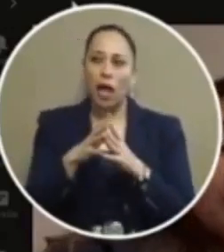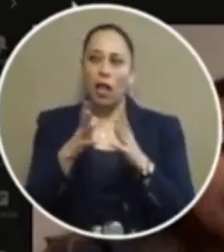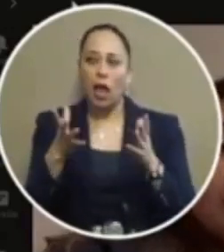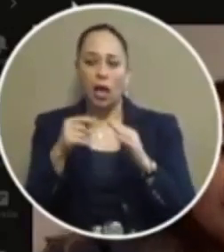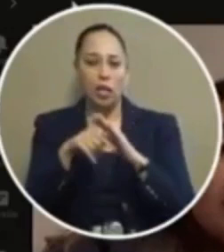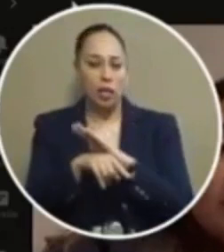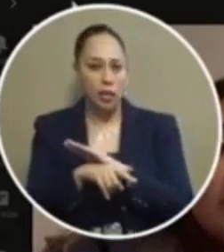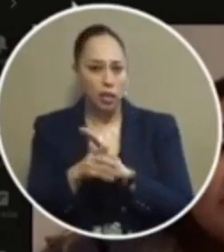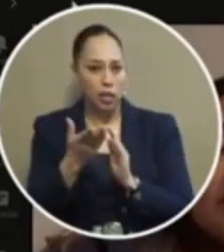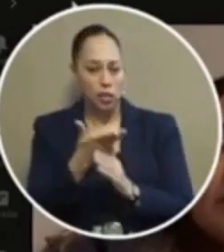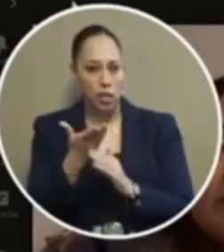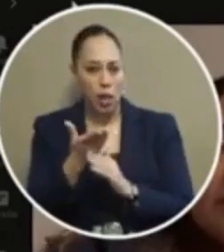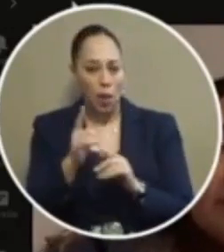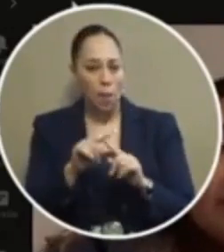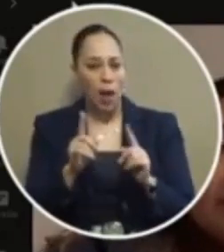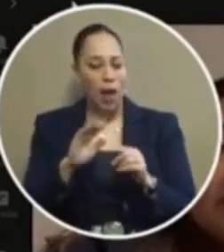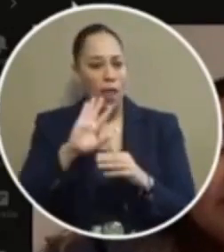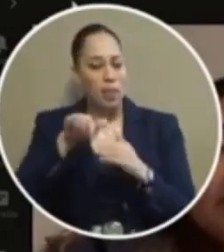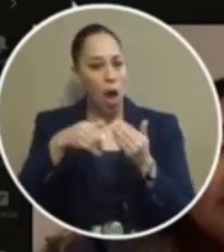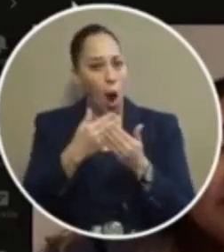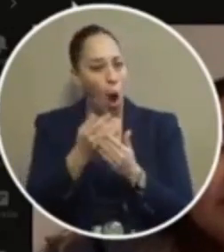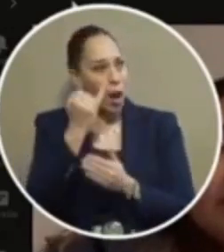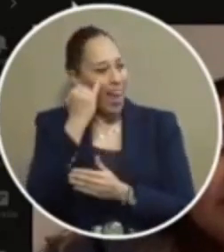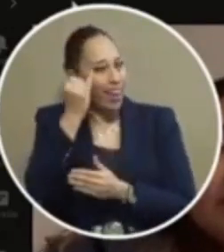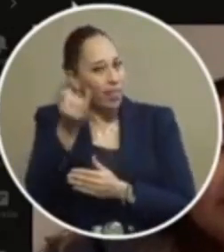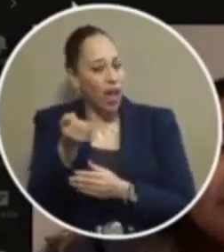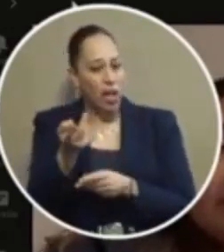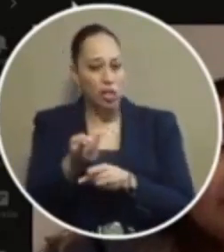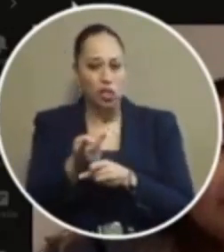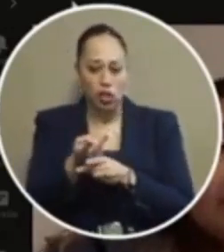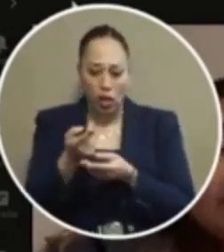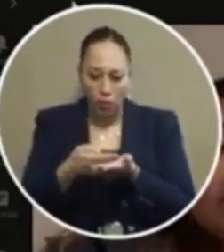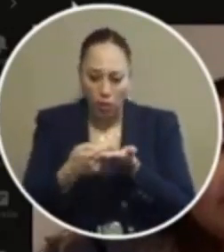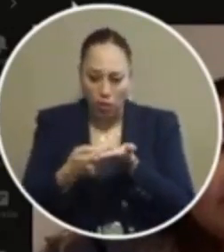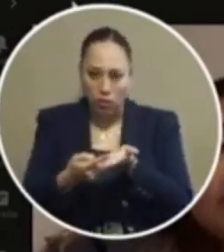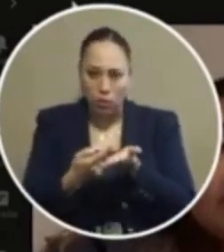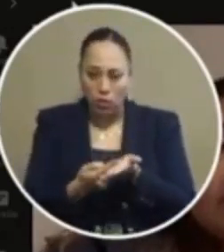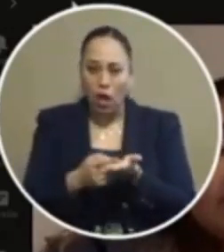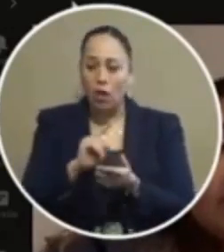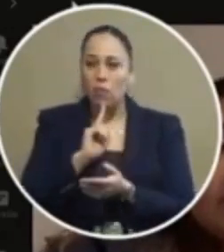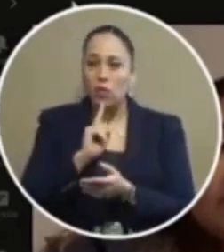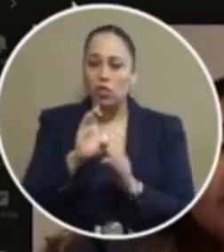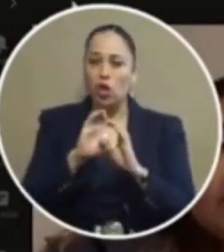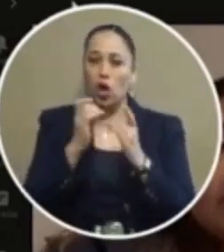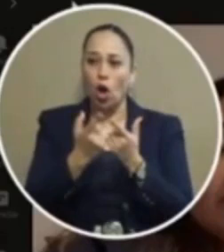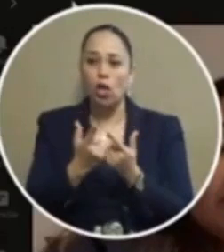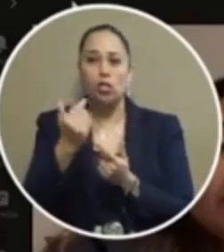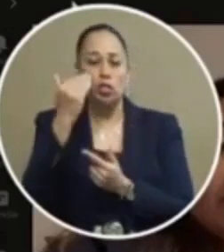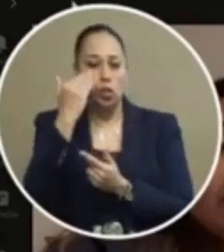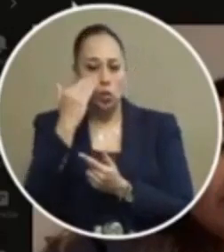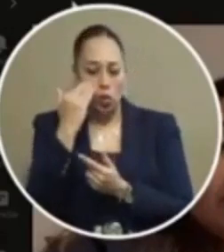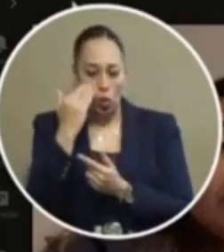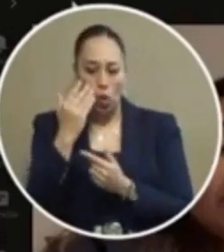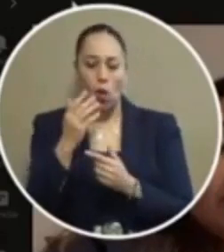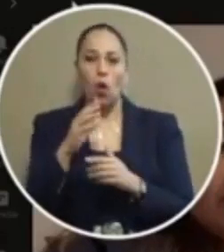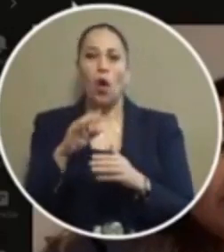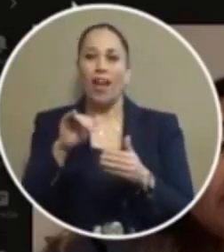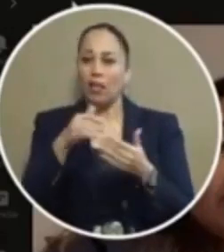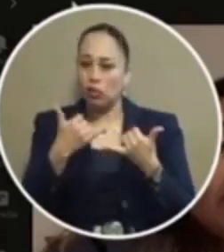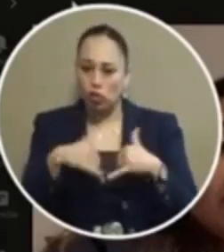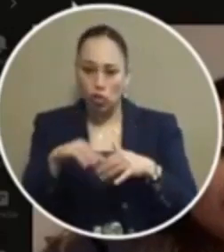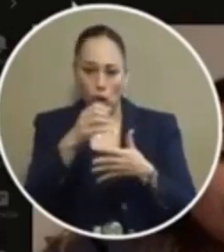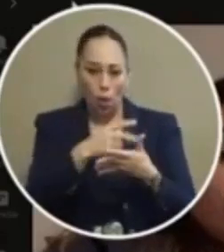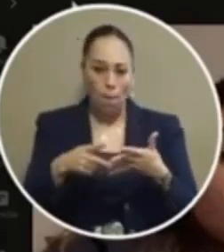unpunished i mean the the the whole idea was to keep the discussion going and to make sure council knew it was top of mind it was still a priority